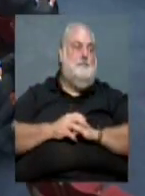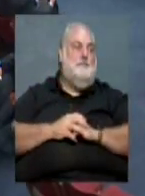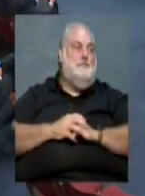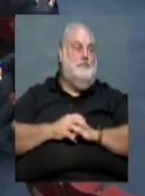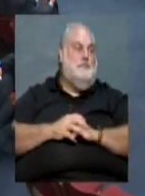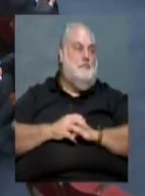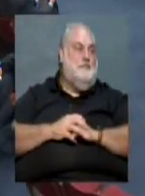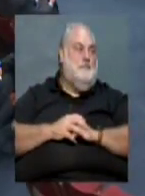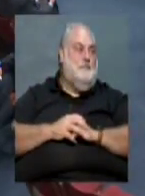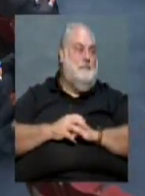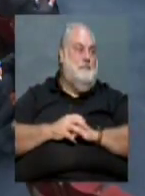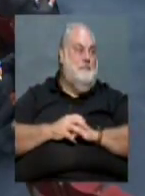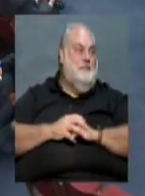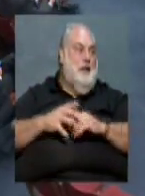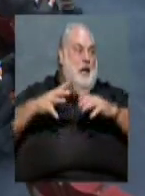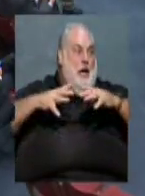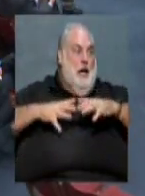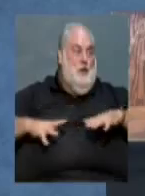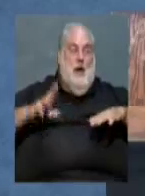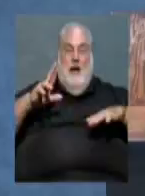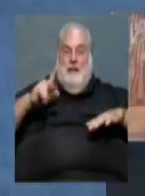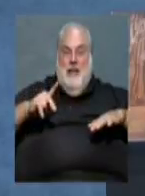He even dressed up and wore a tie.